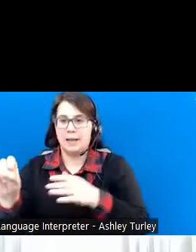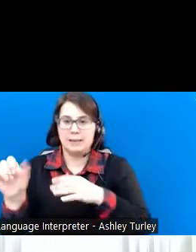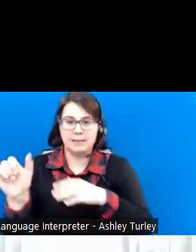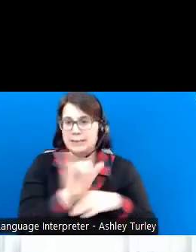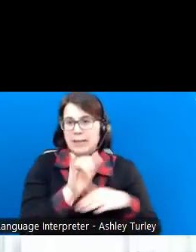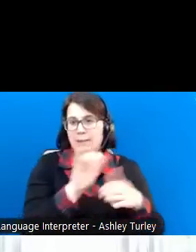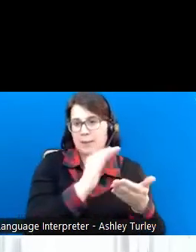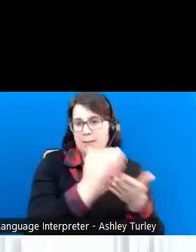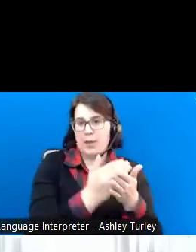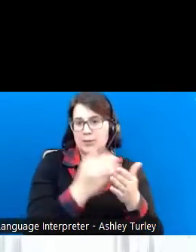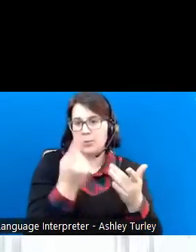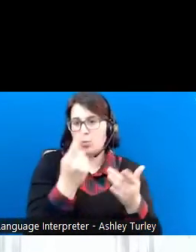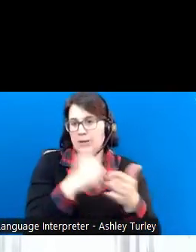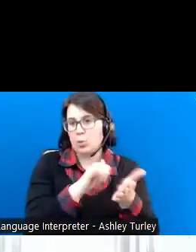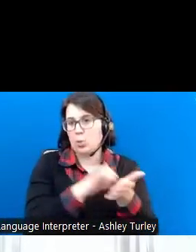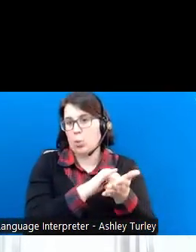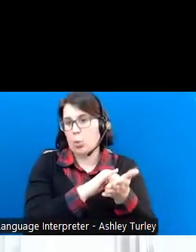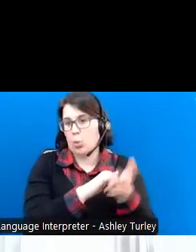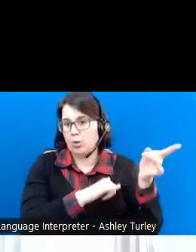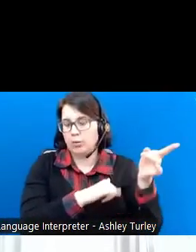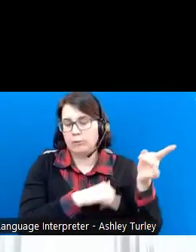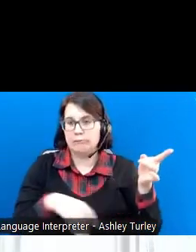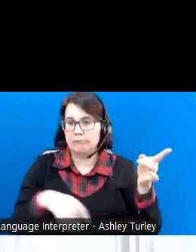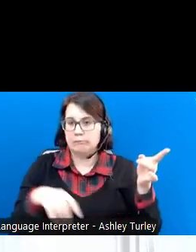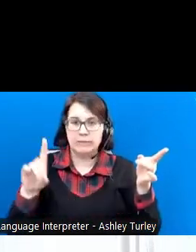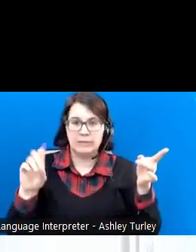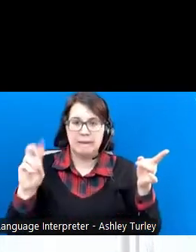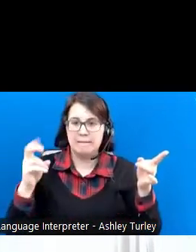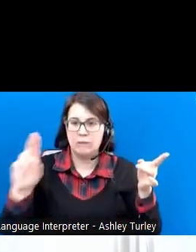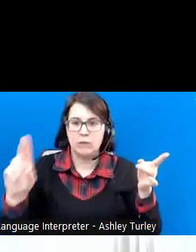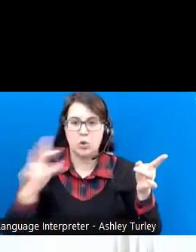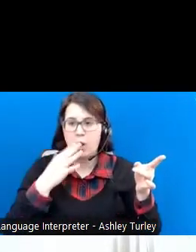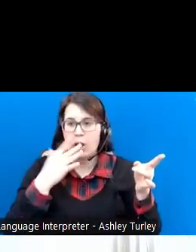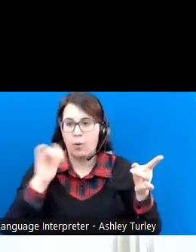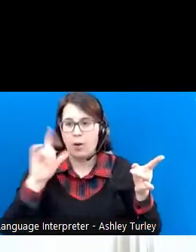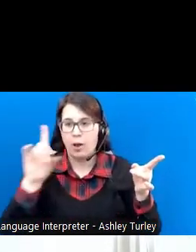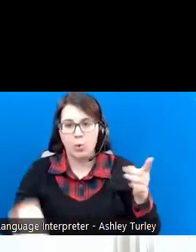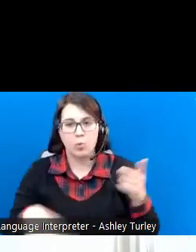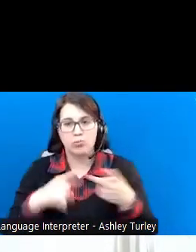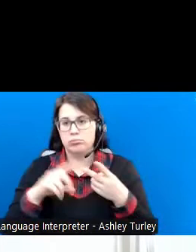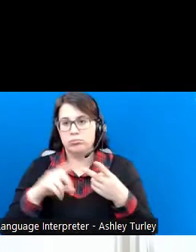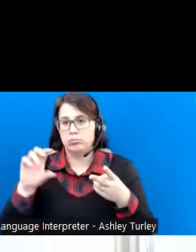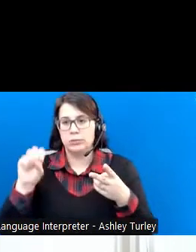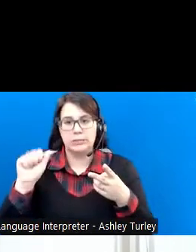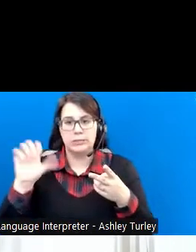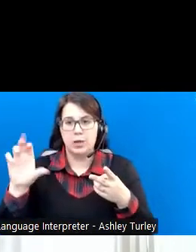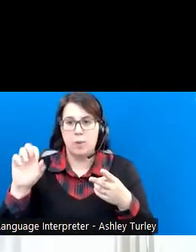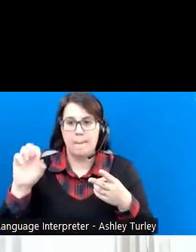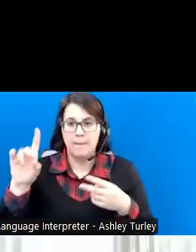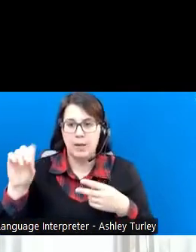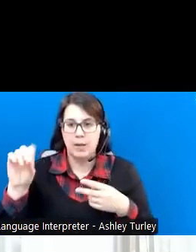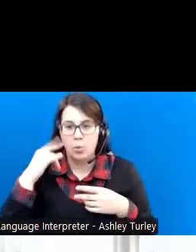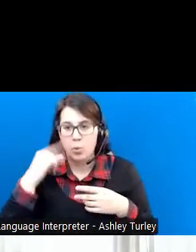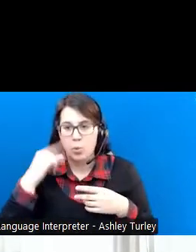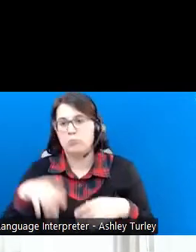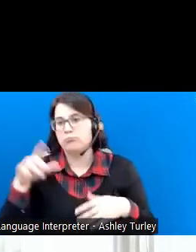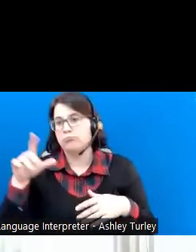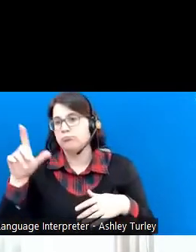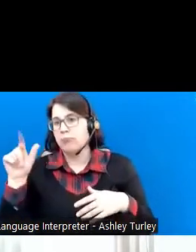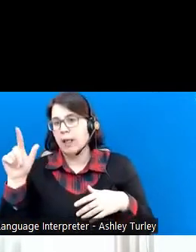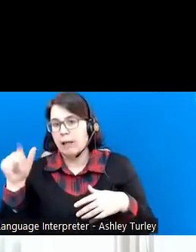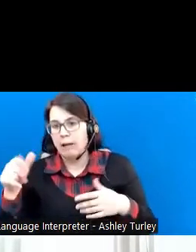or Denver or Sacramento or Los Angeles.